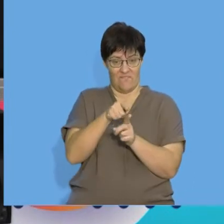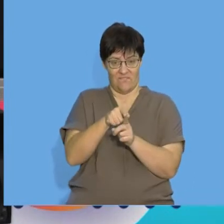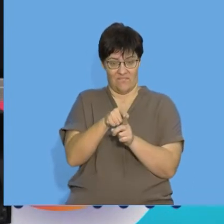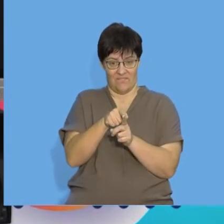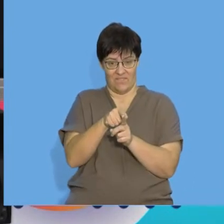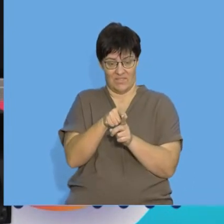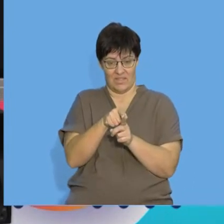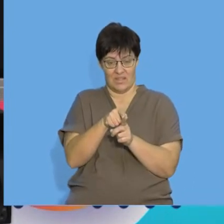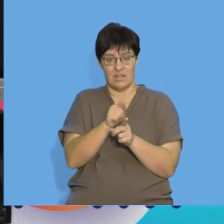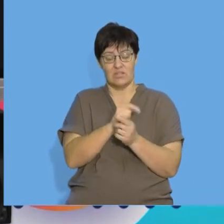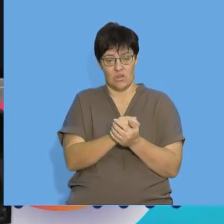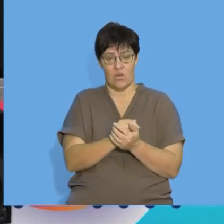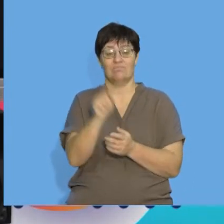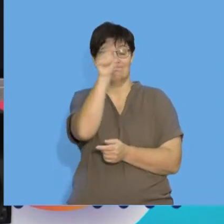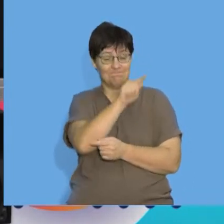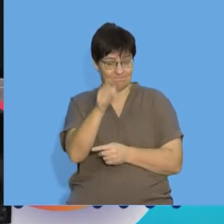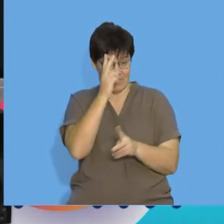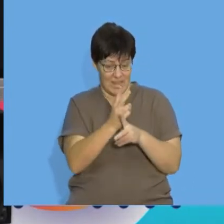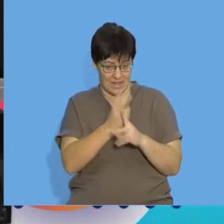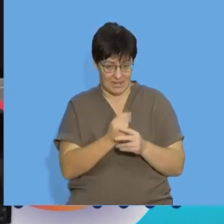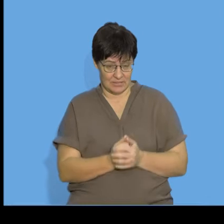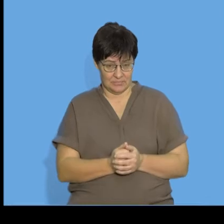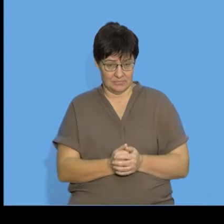So, I'm just going to circle that definition for us again.